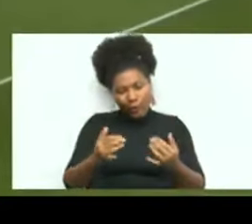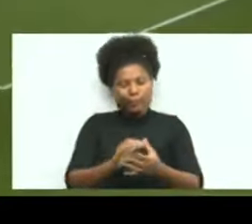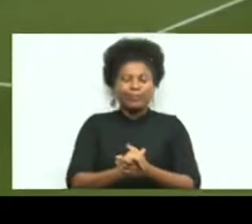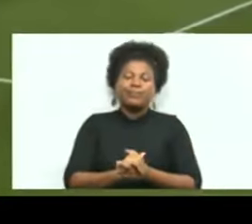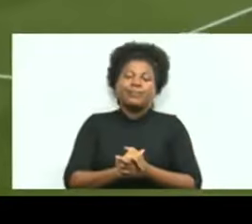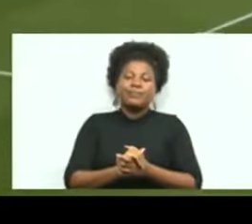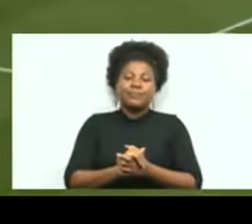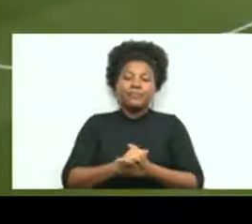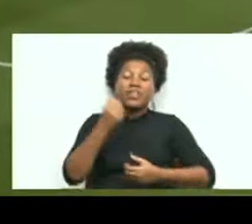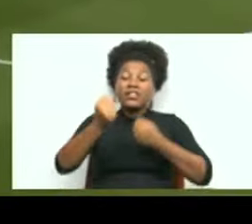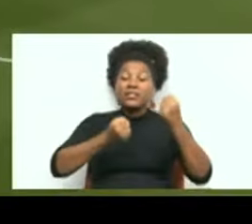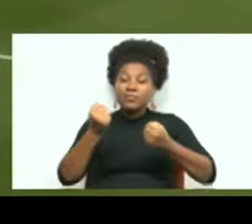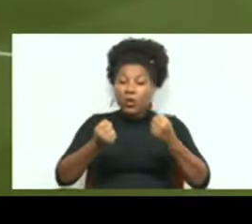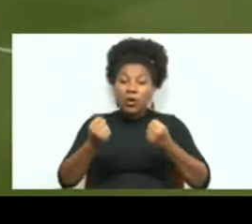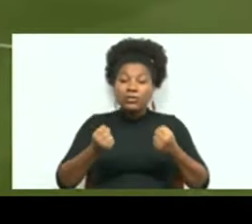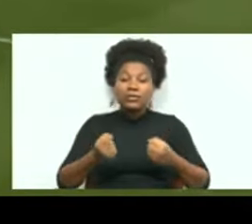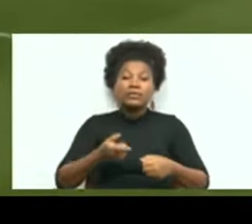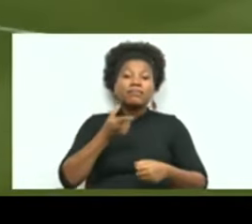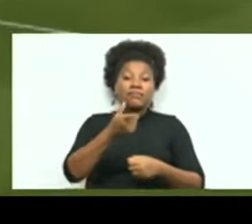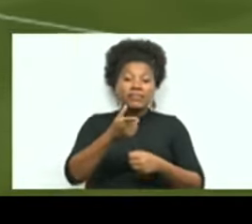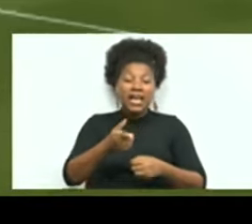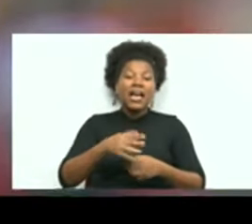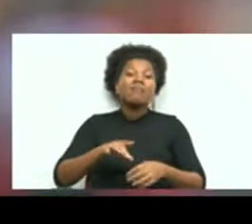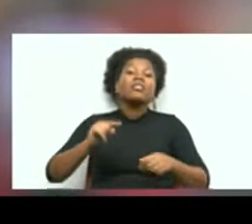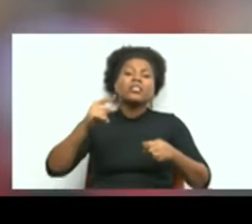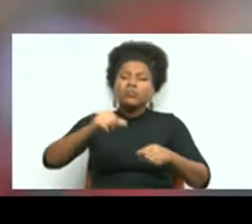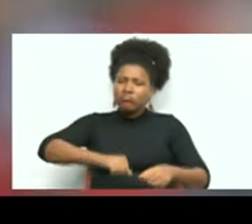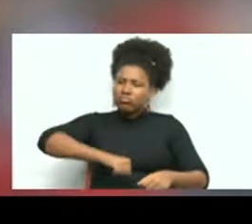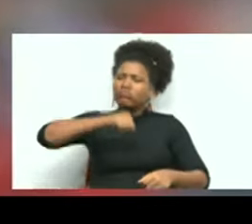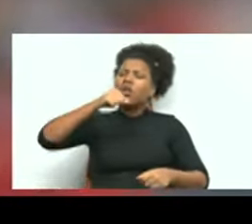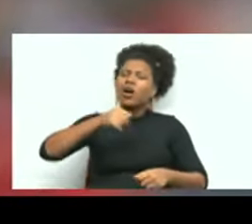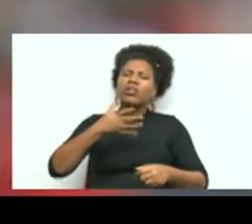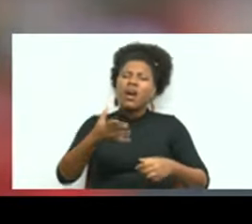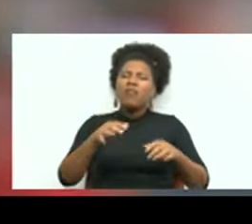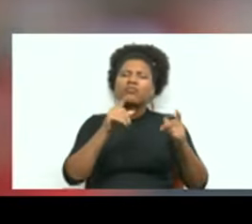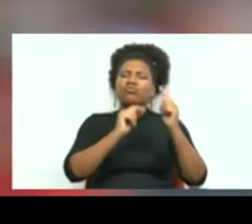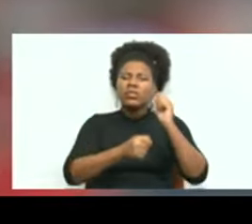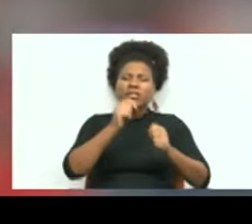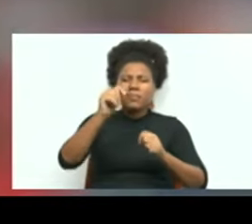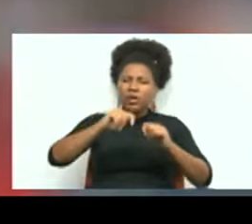And in sport, Eve proud of his players' progress despite playing defeat.